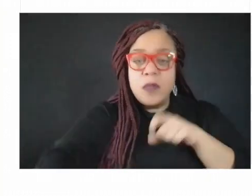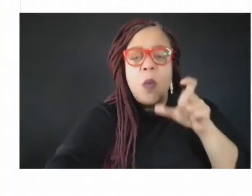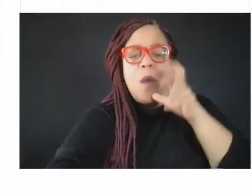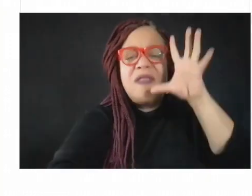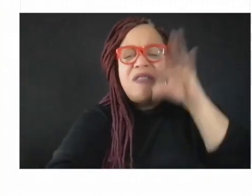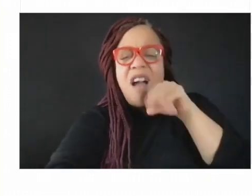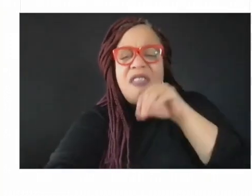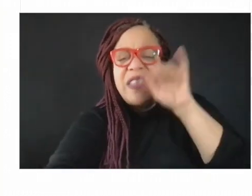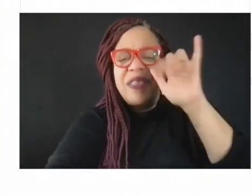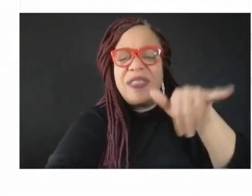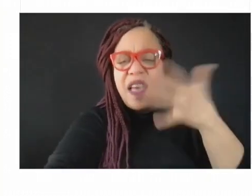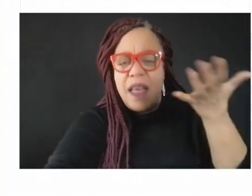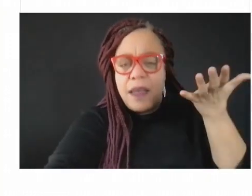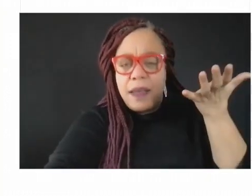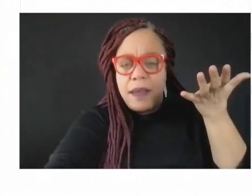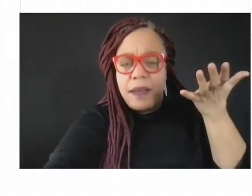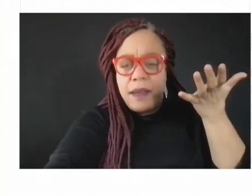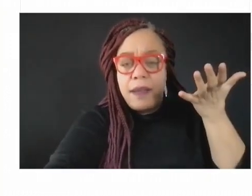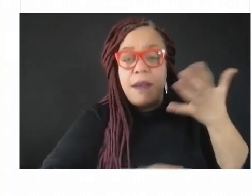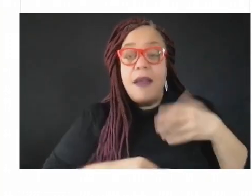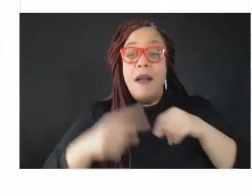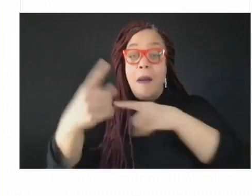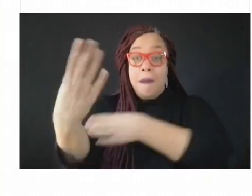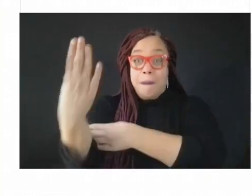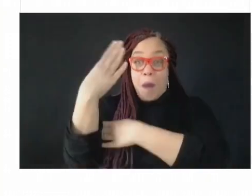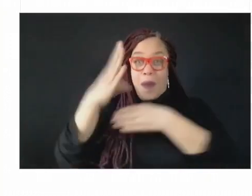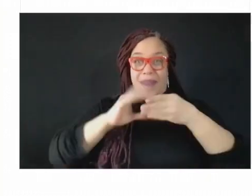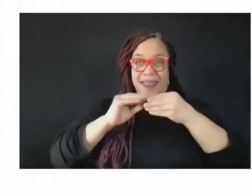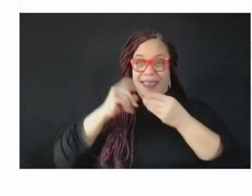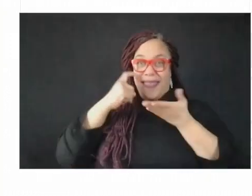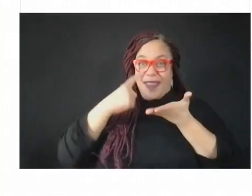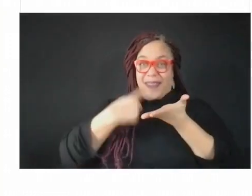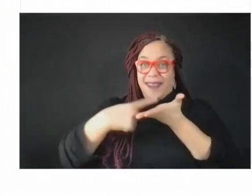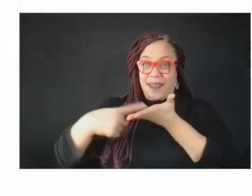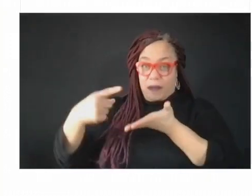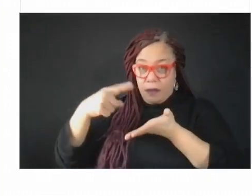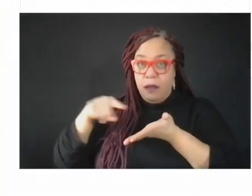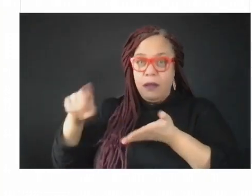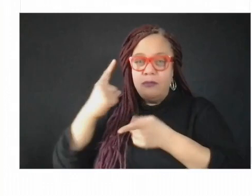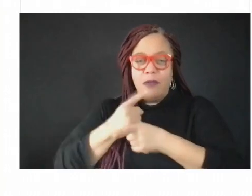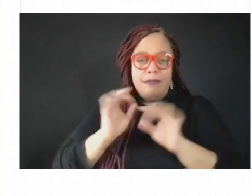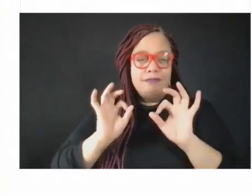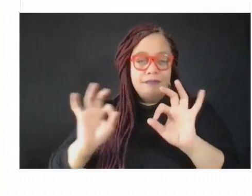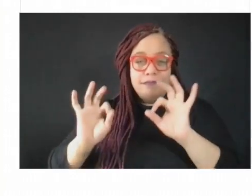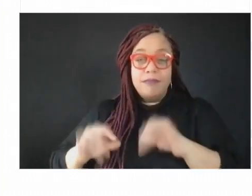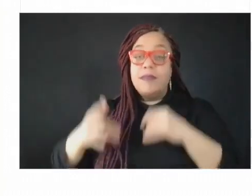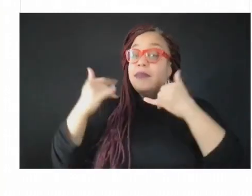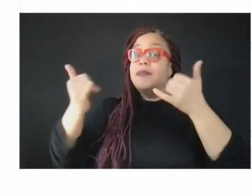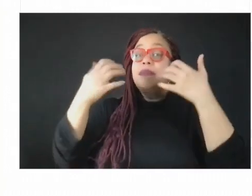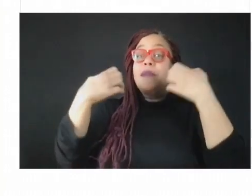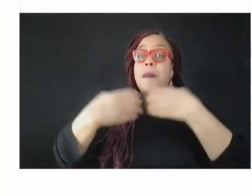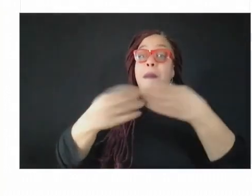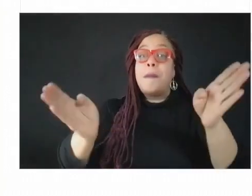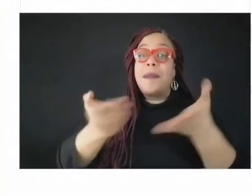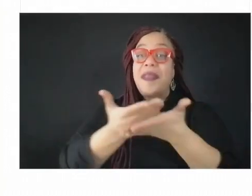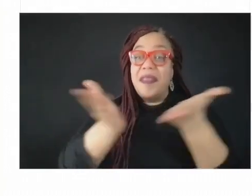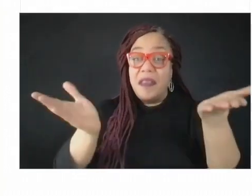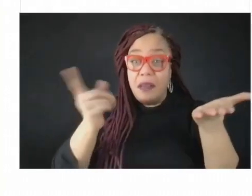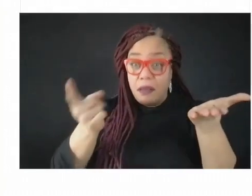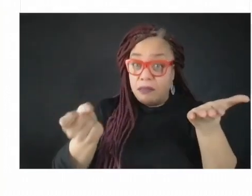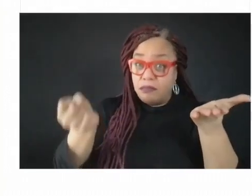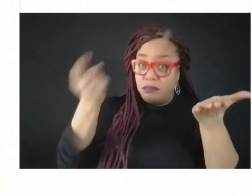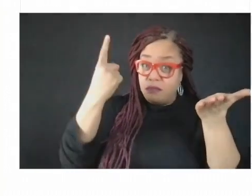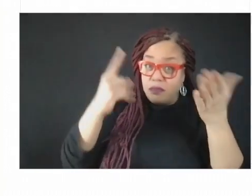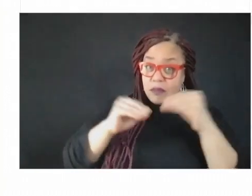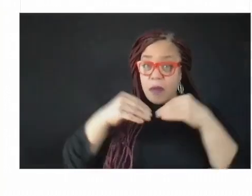I heard earlier this morning, which is where is the public in actually understanding public health? And are we then training